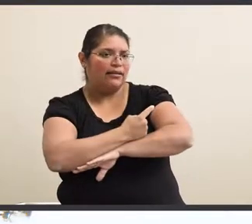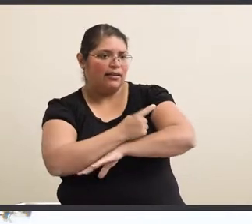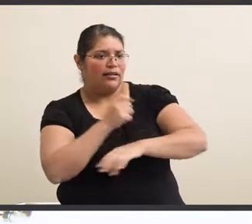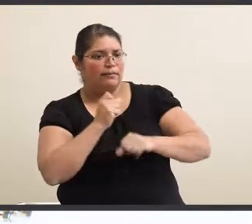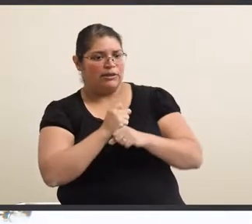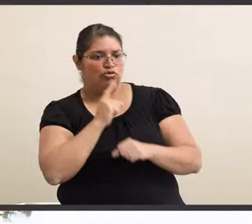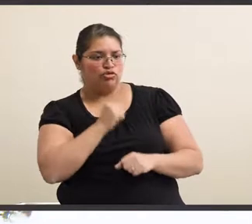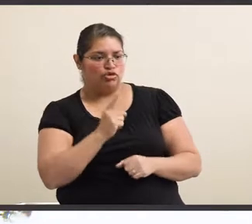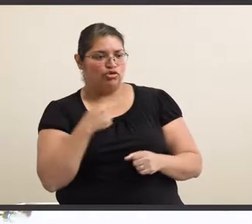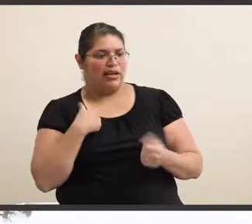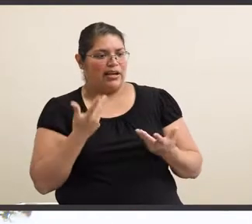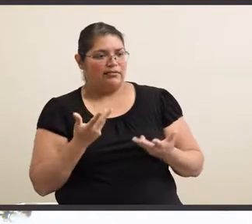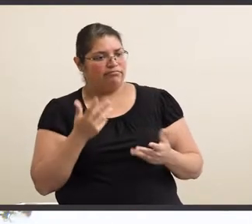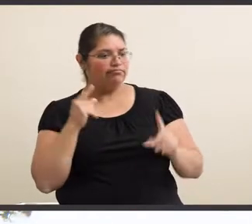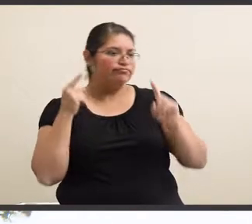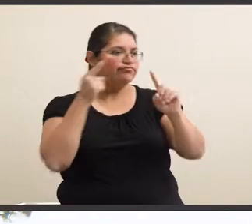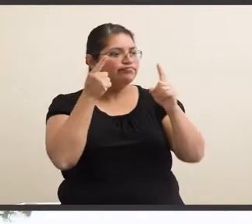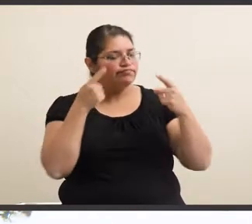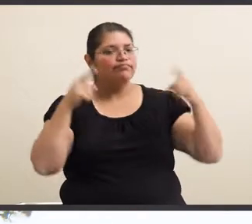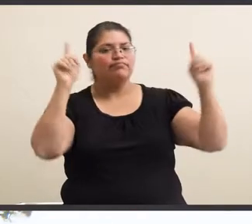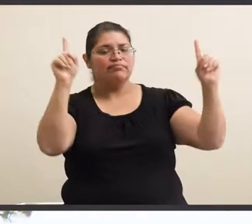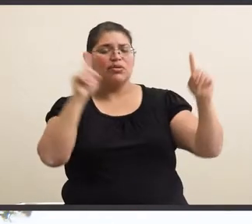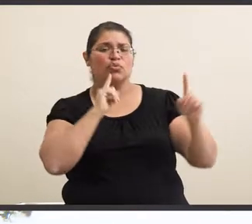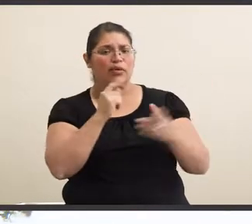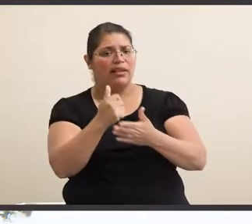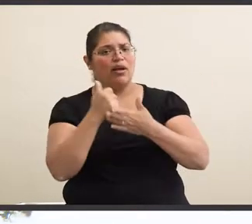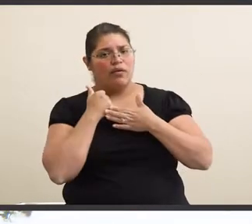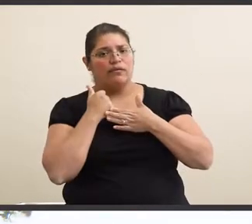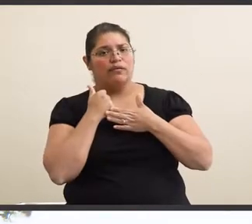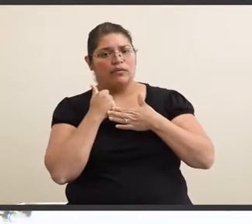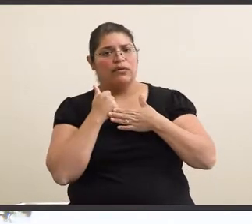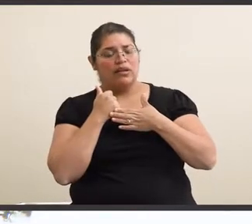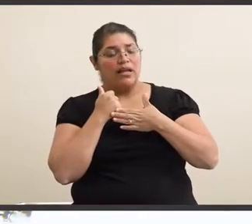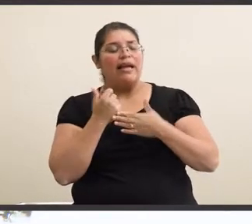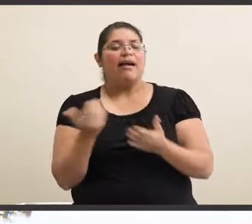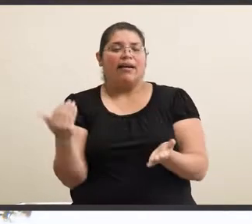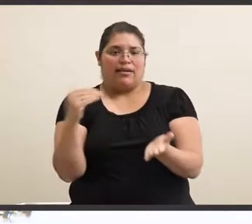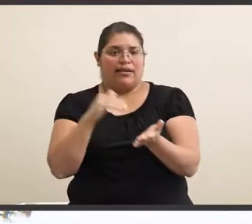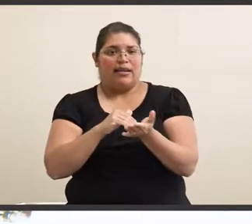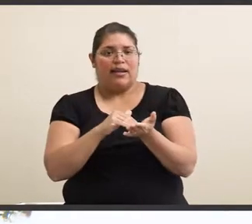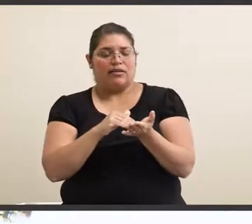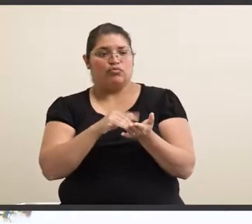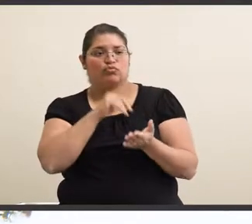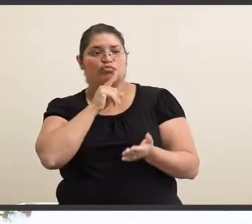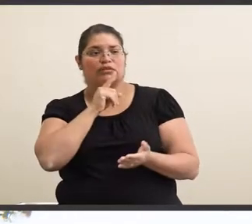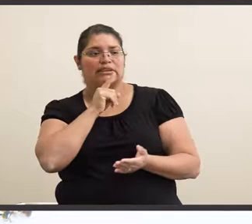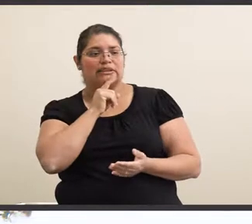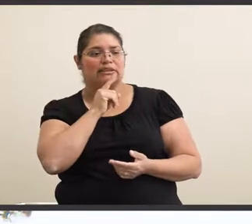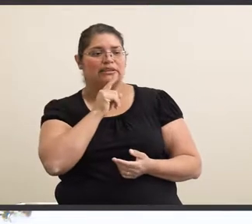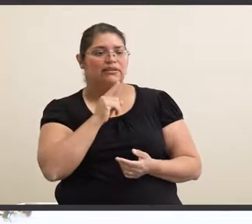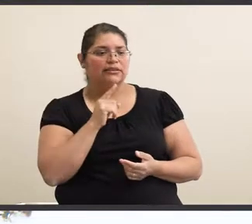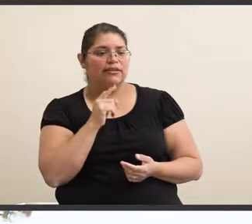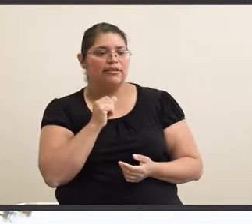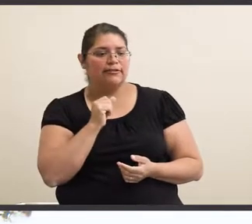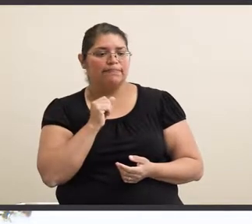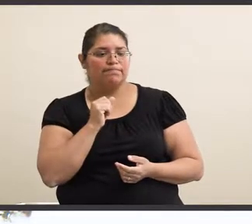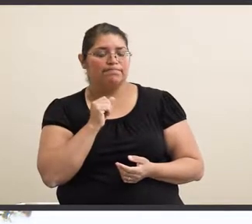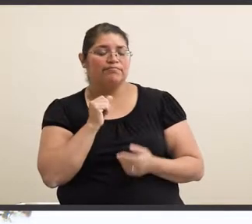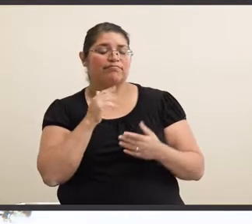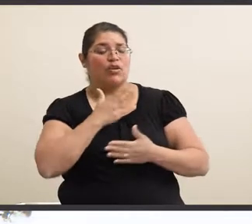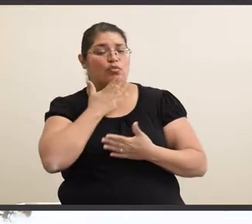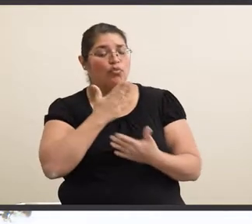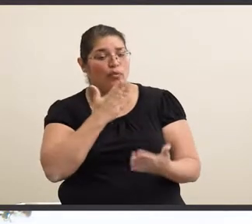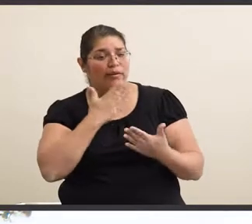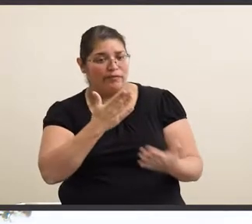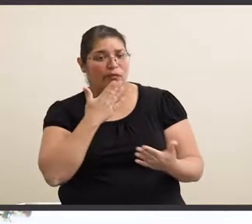I reach my goals. And it's been very helpful. And once again, I'm very, very grateful